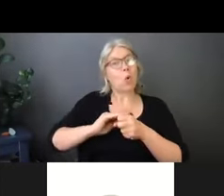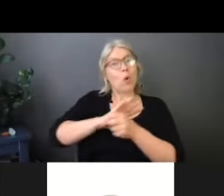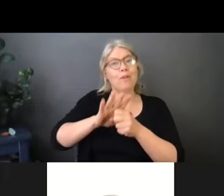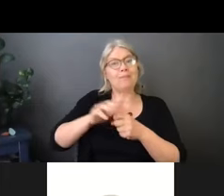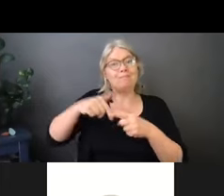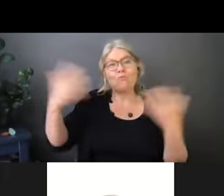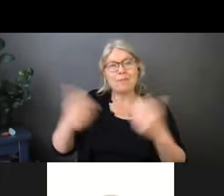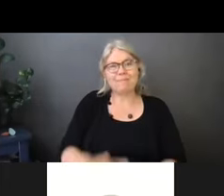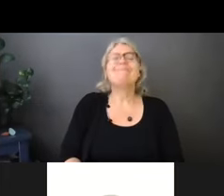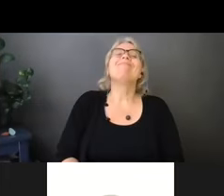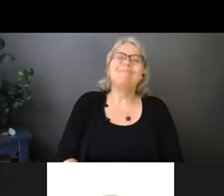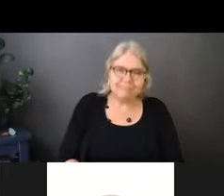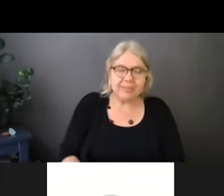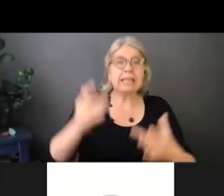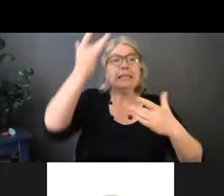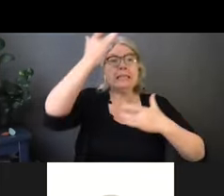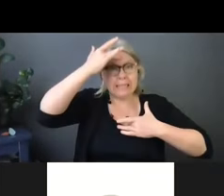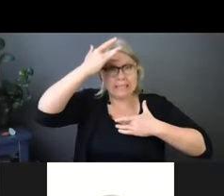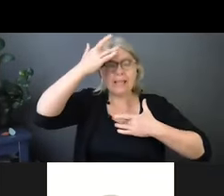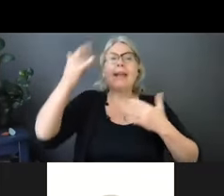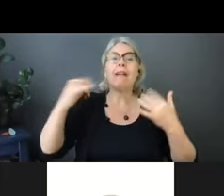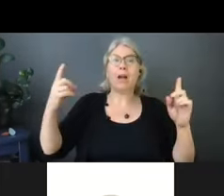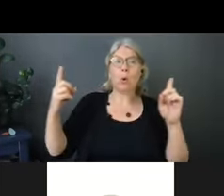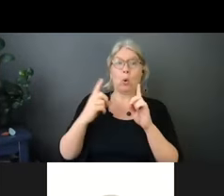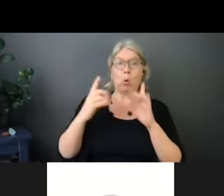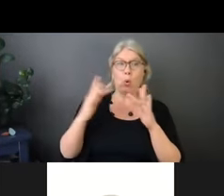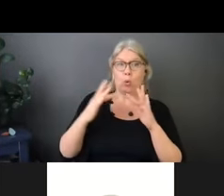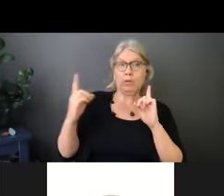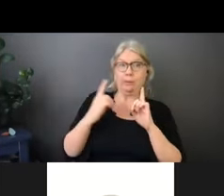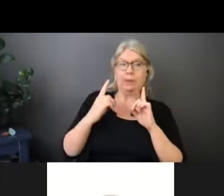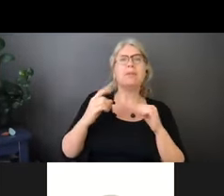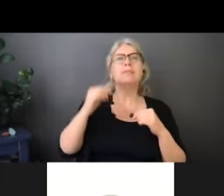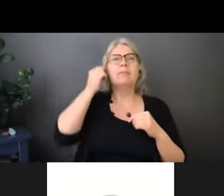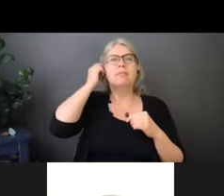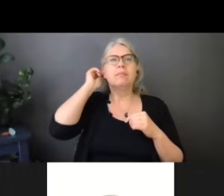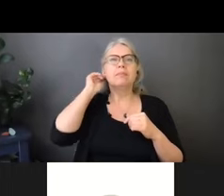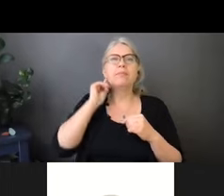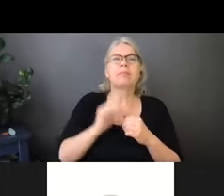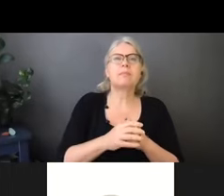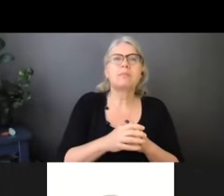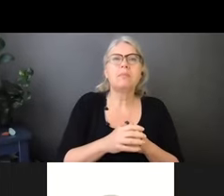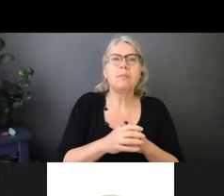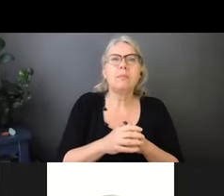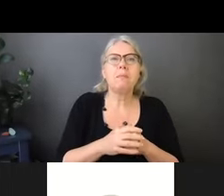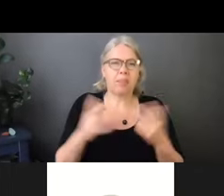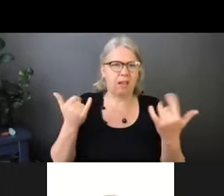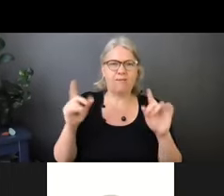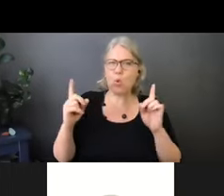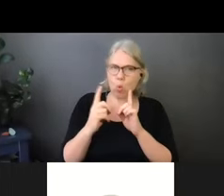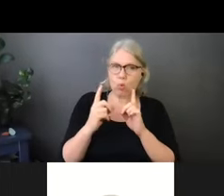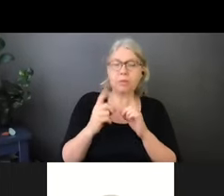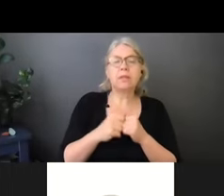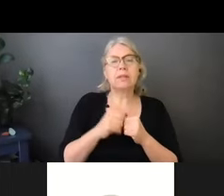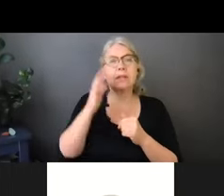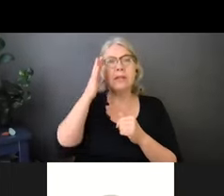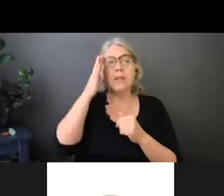Airborne spread in our country and Canada has not been documented as a way for someone